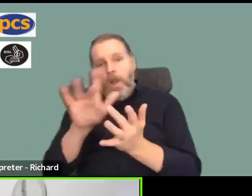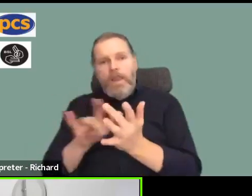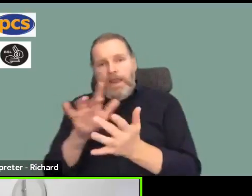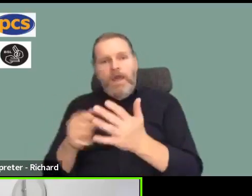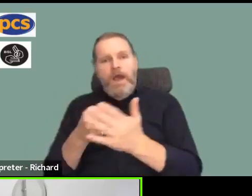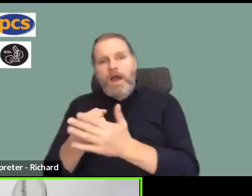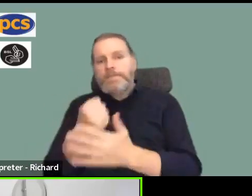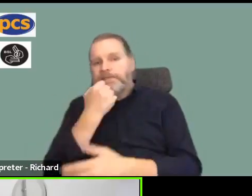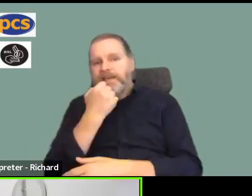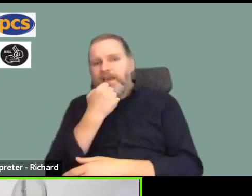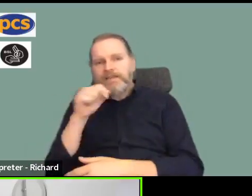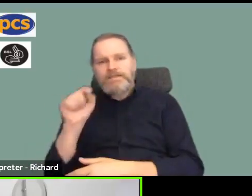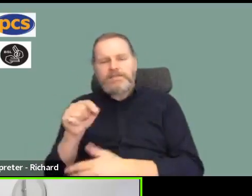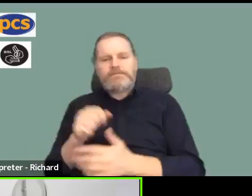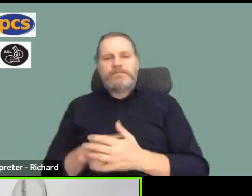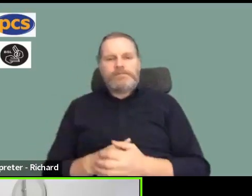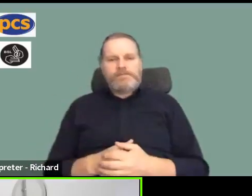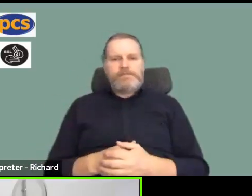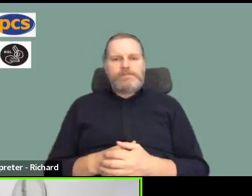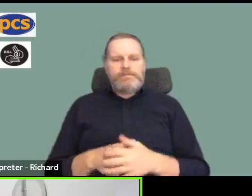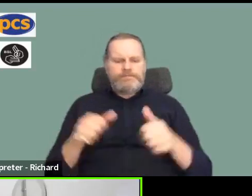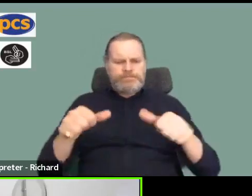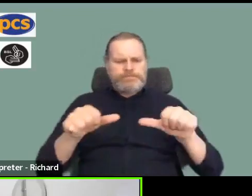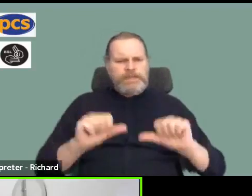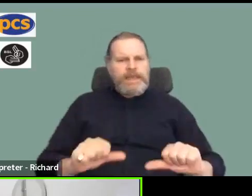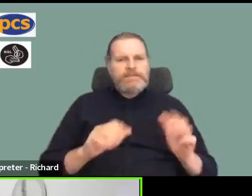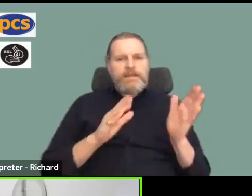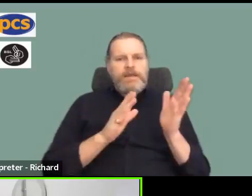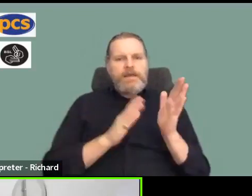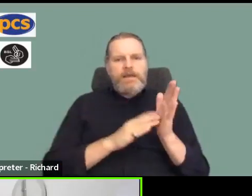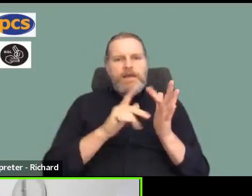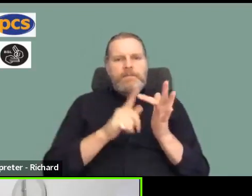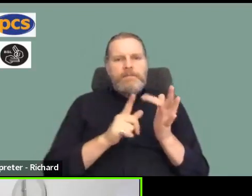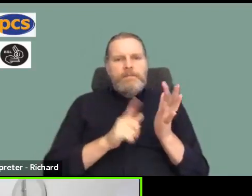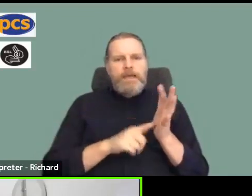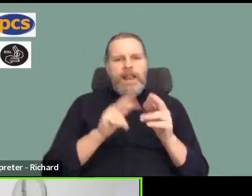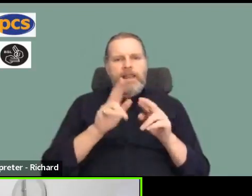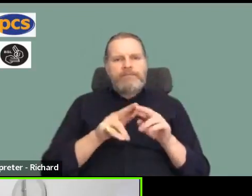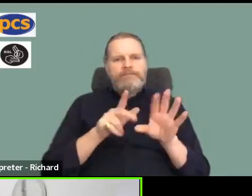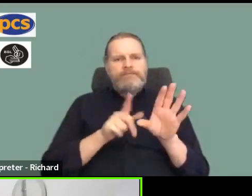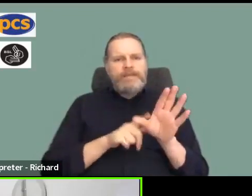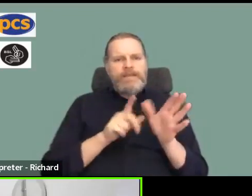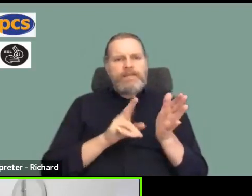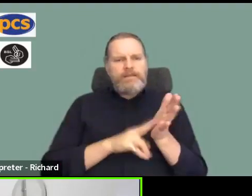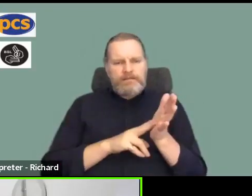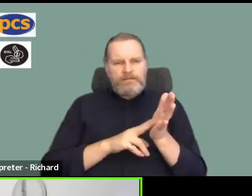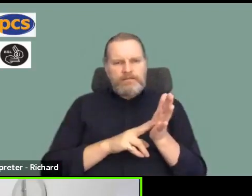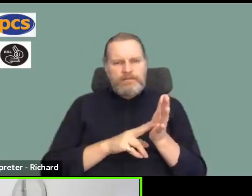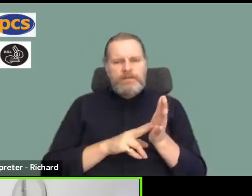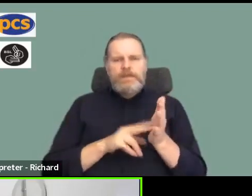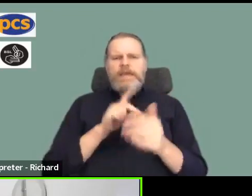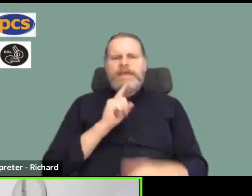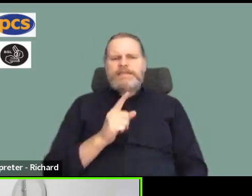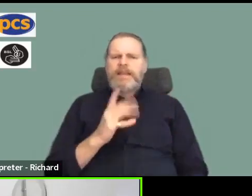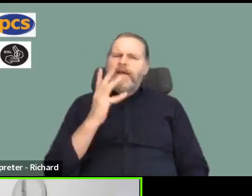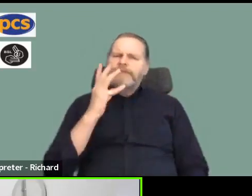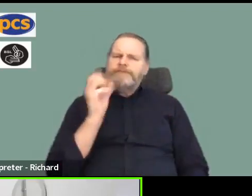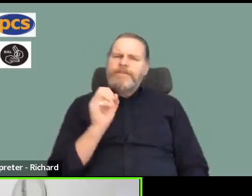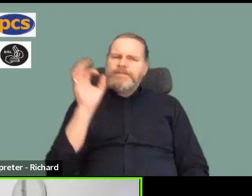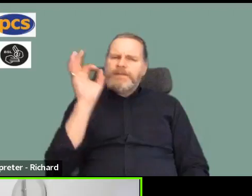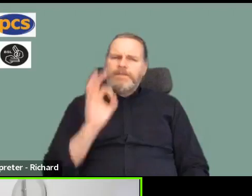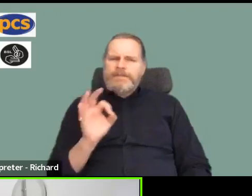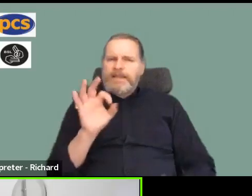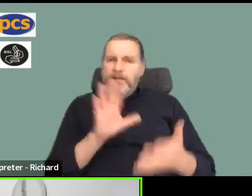Melfin, I can probably deal with this, Melfin, quite quickly. Is it 50% of all workers or 50% of union members?